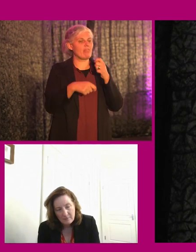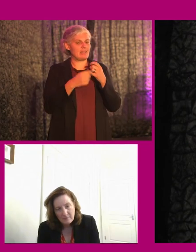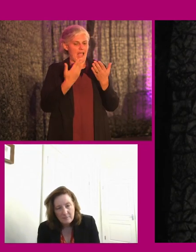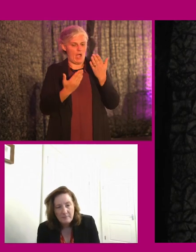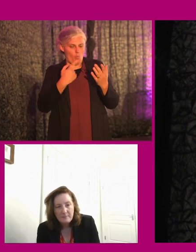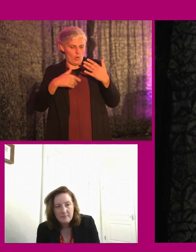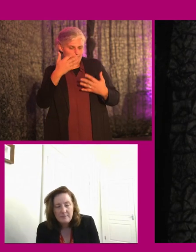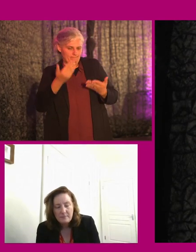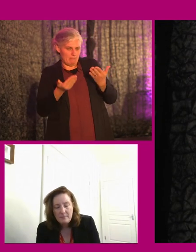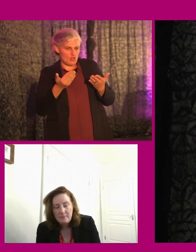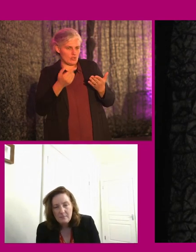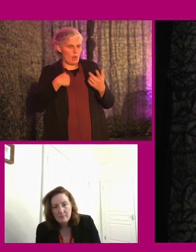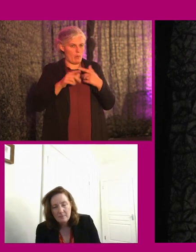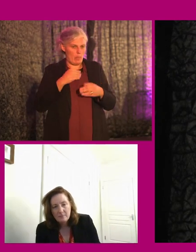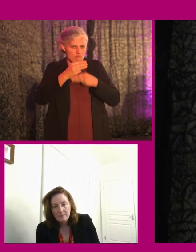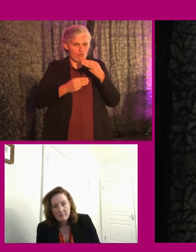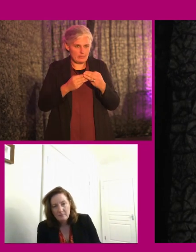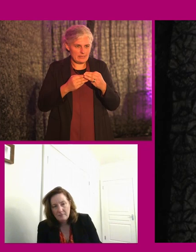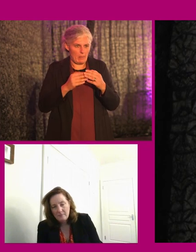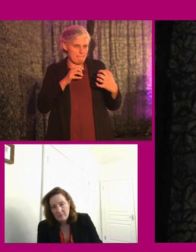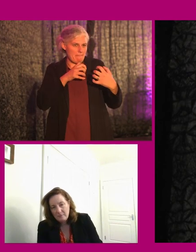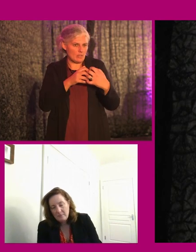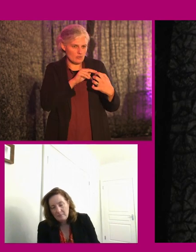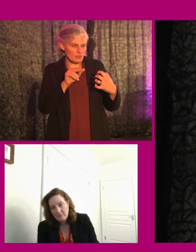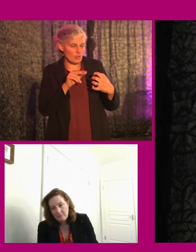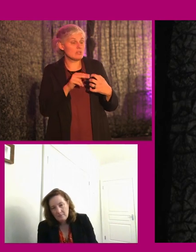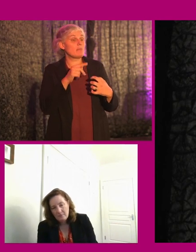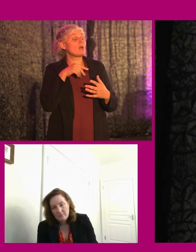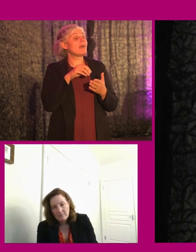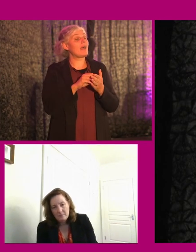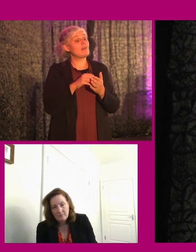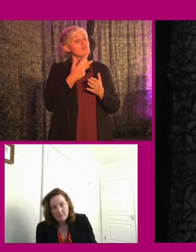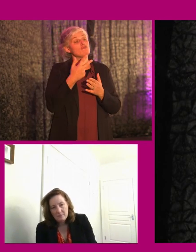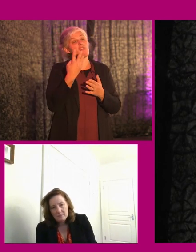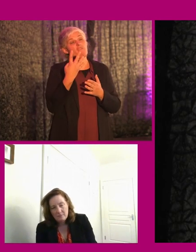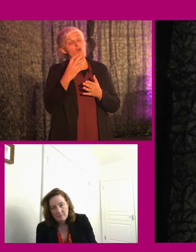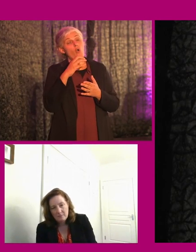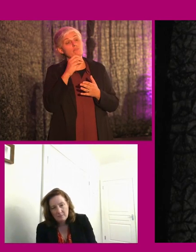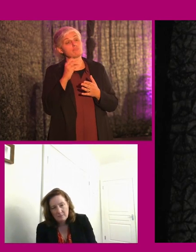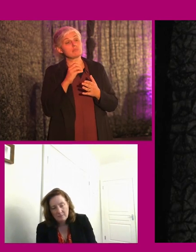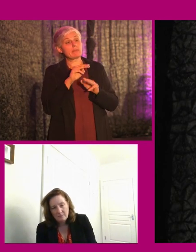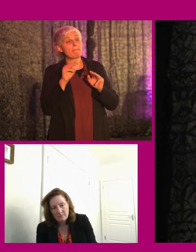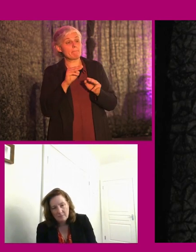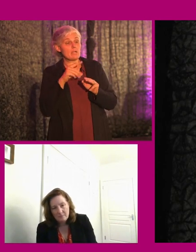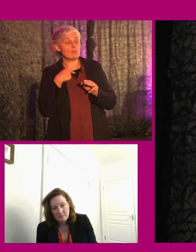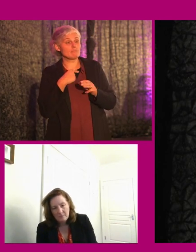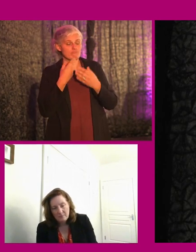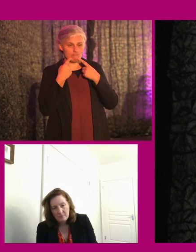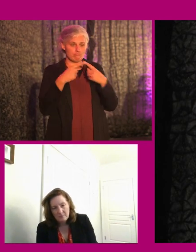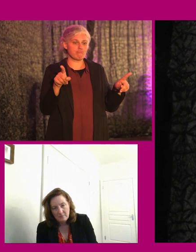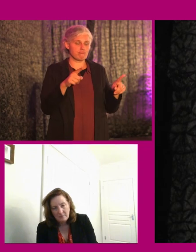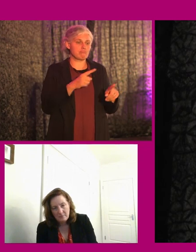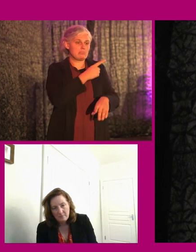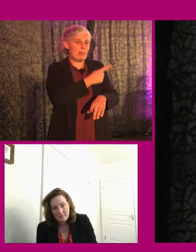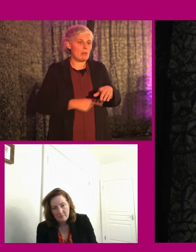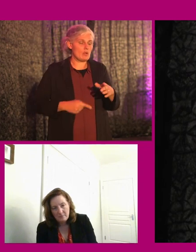where they're falling out in our processes. And so we only have about three or four percent of people who are declaring a disability on the way through